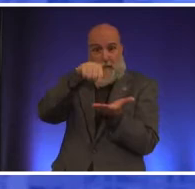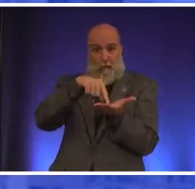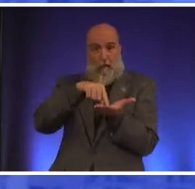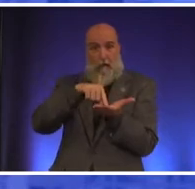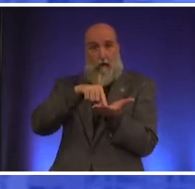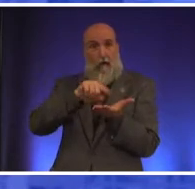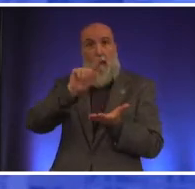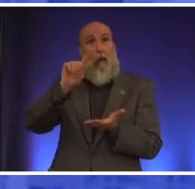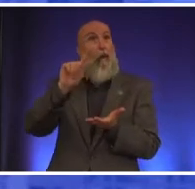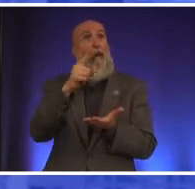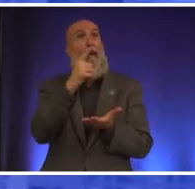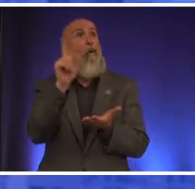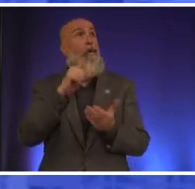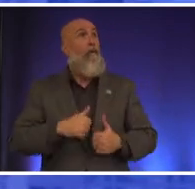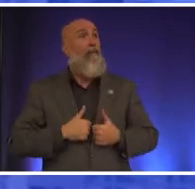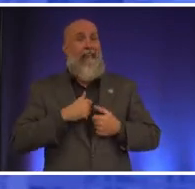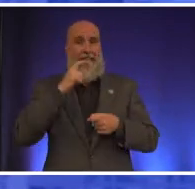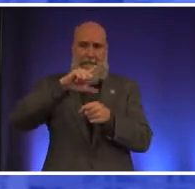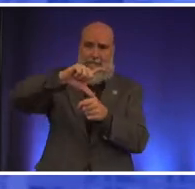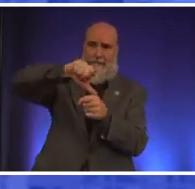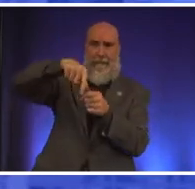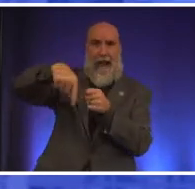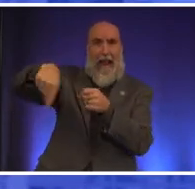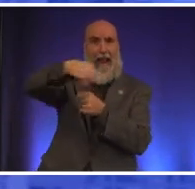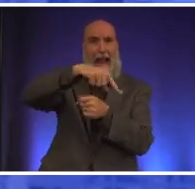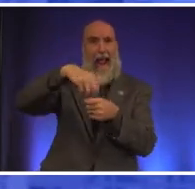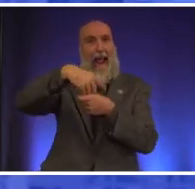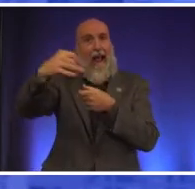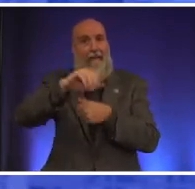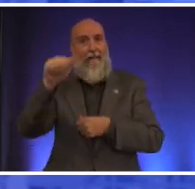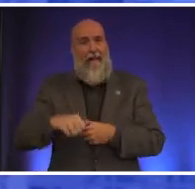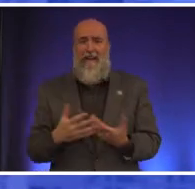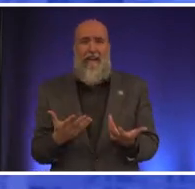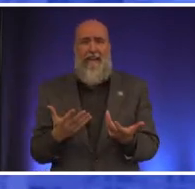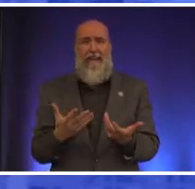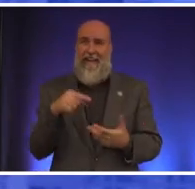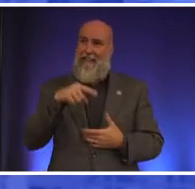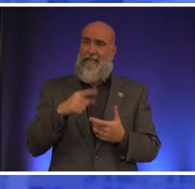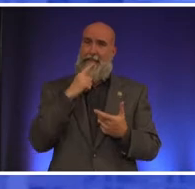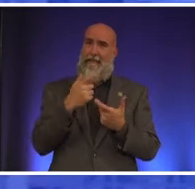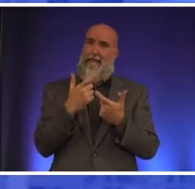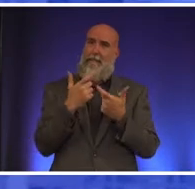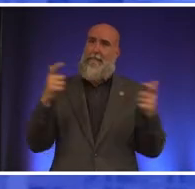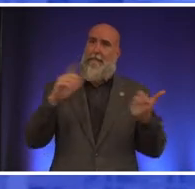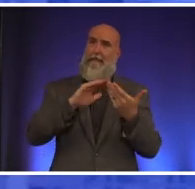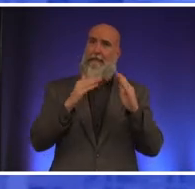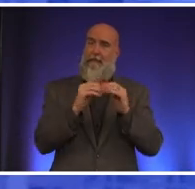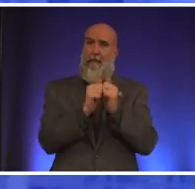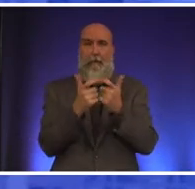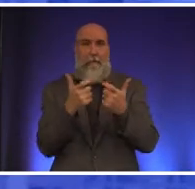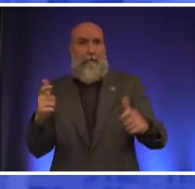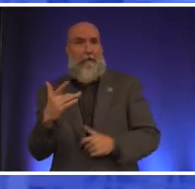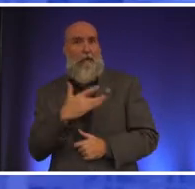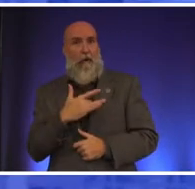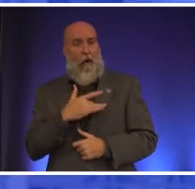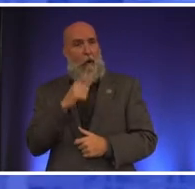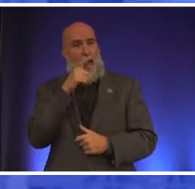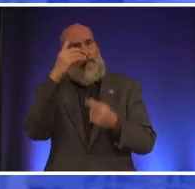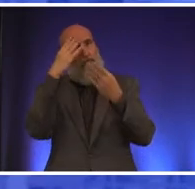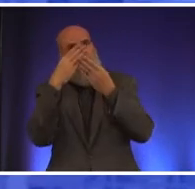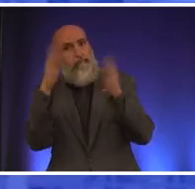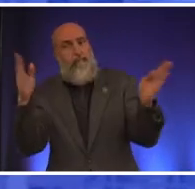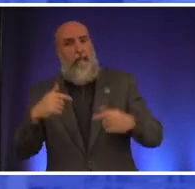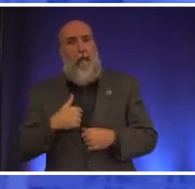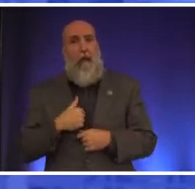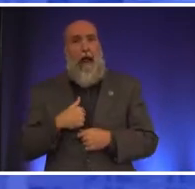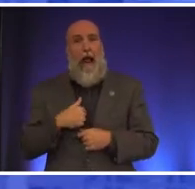go home at night to bastrop or elgin this is a progressive city with a big heart so um i'm the only person in this race